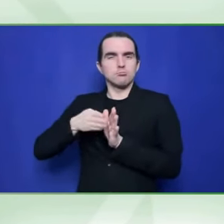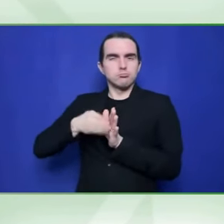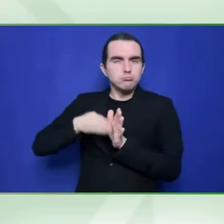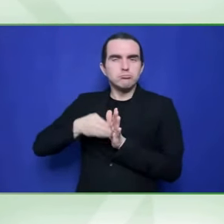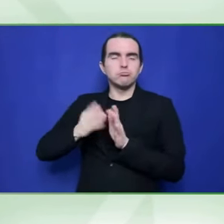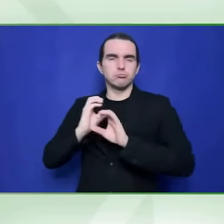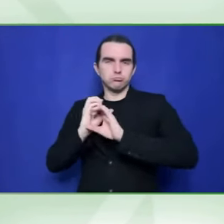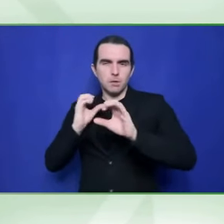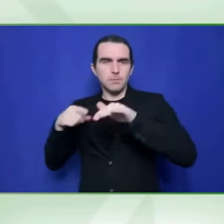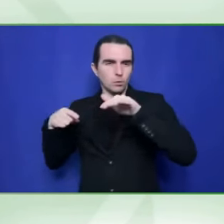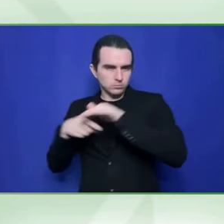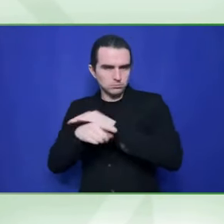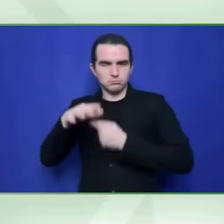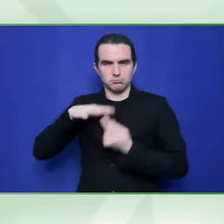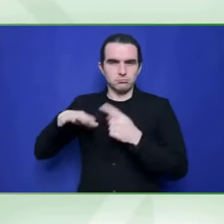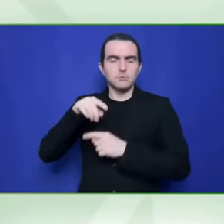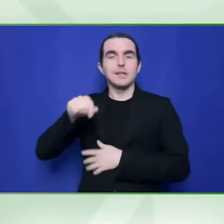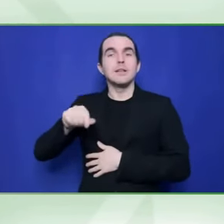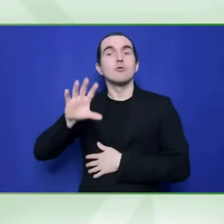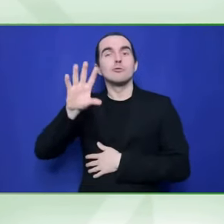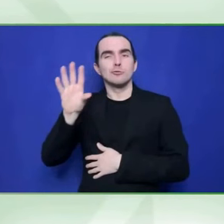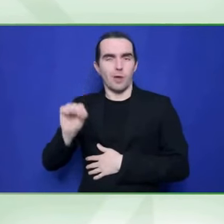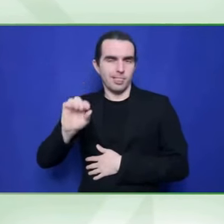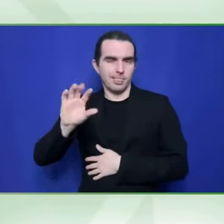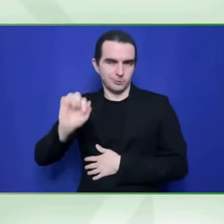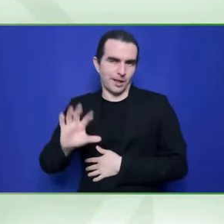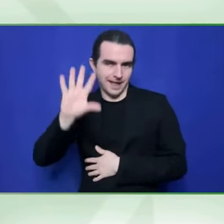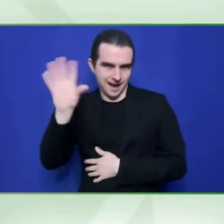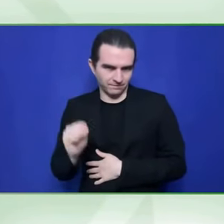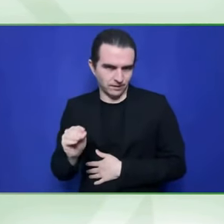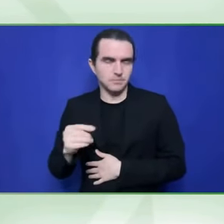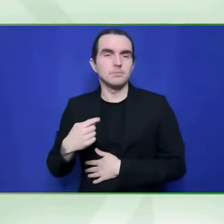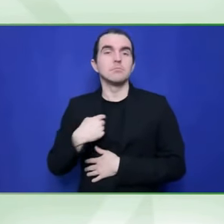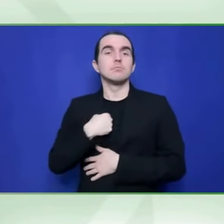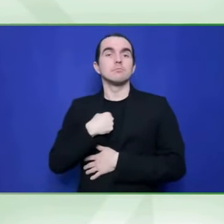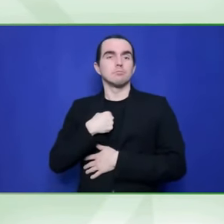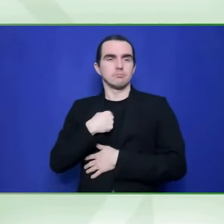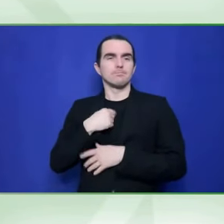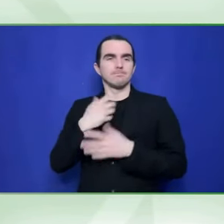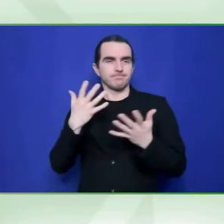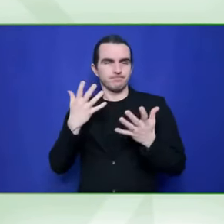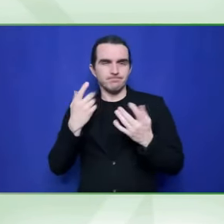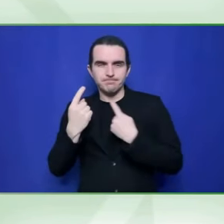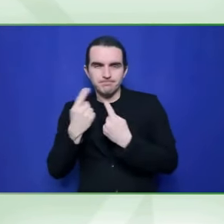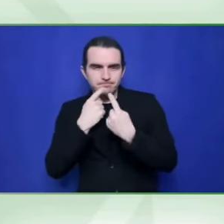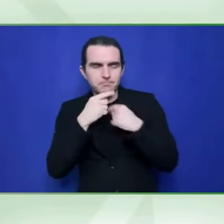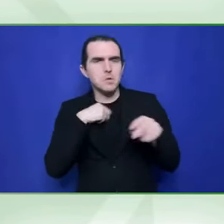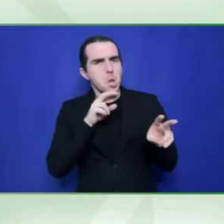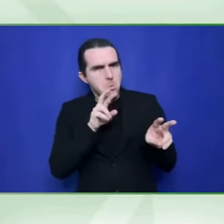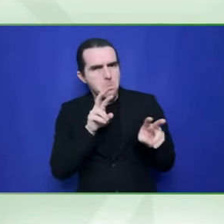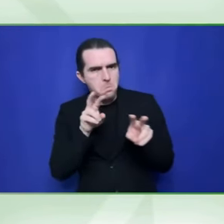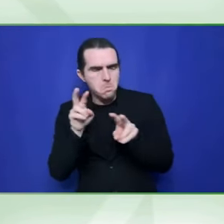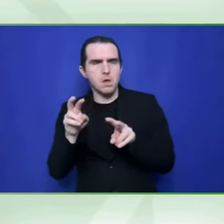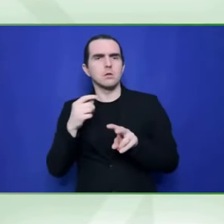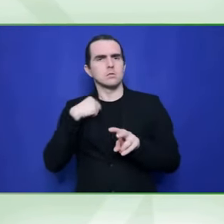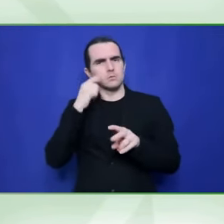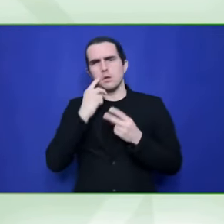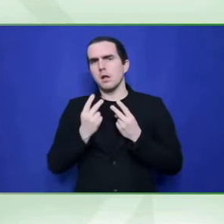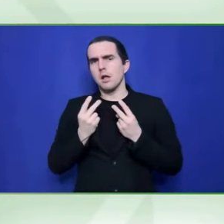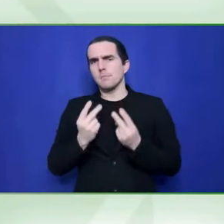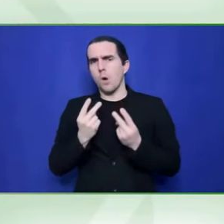And one of the things that I was, um, thinking about was, was the COVID-19 pandemic and how it shows us